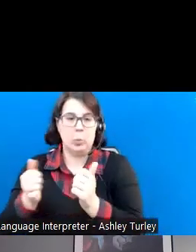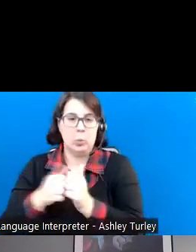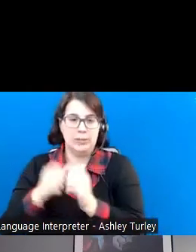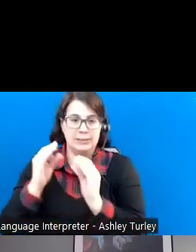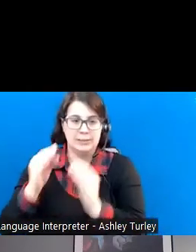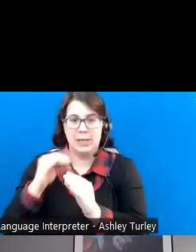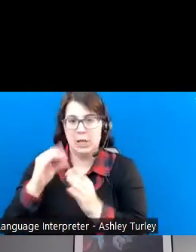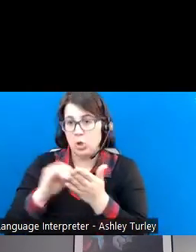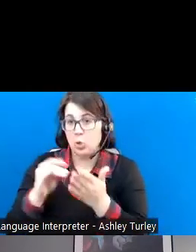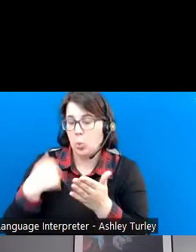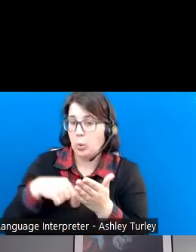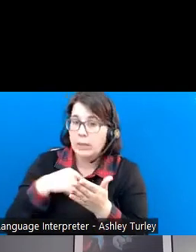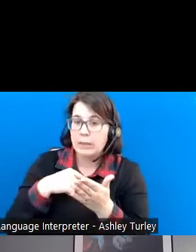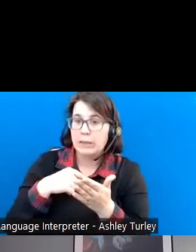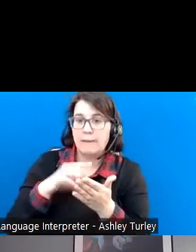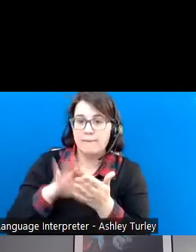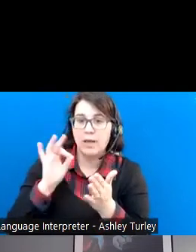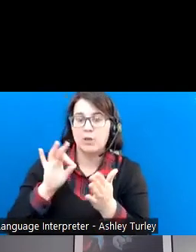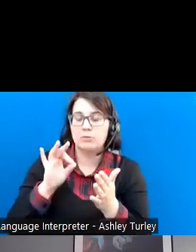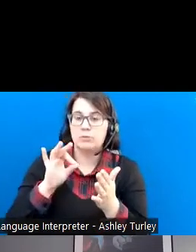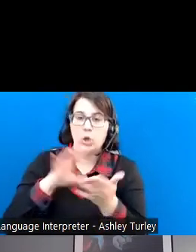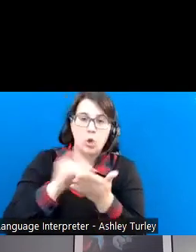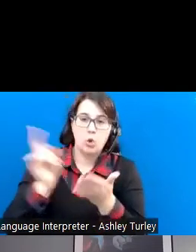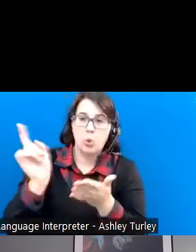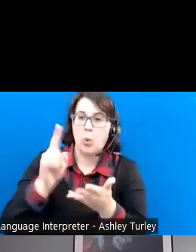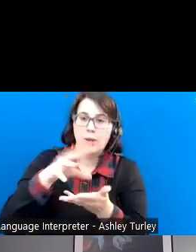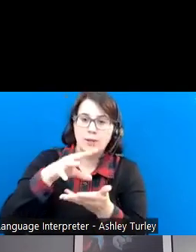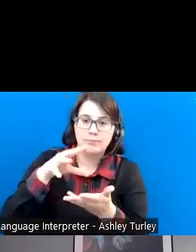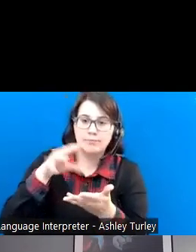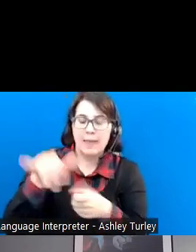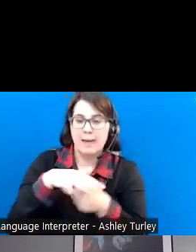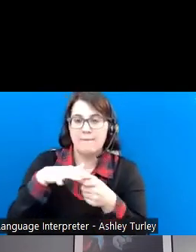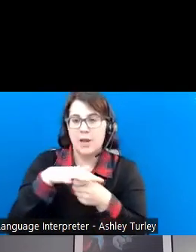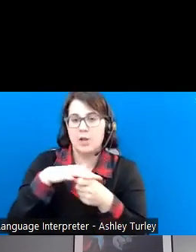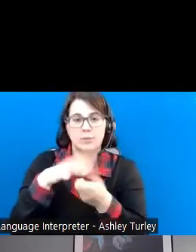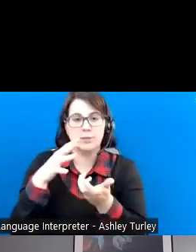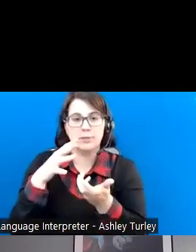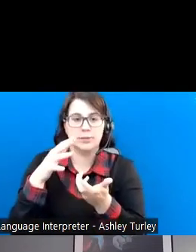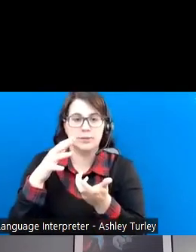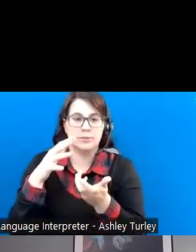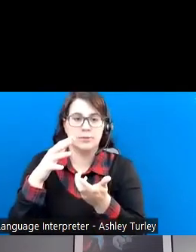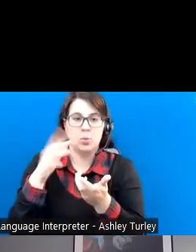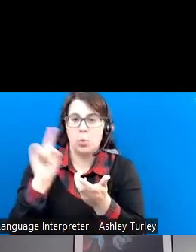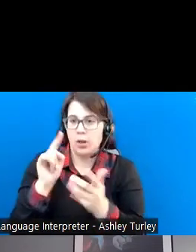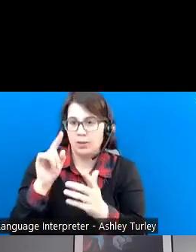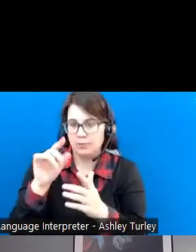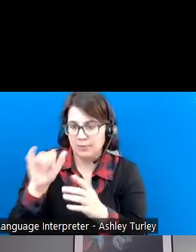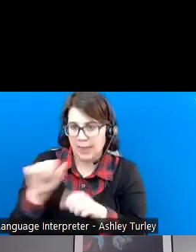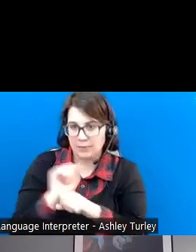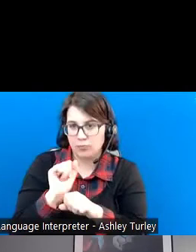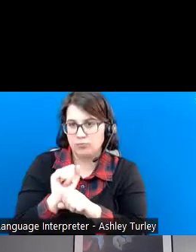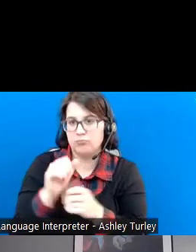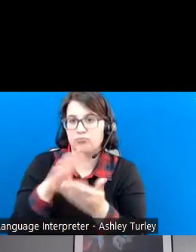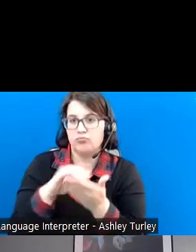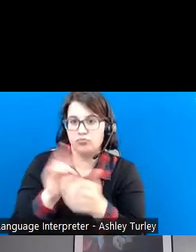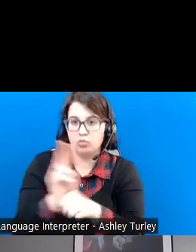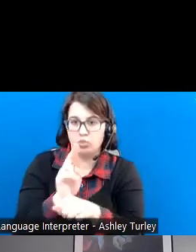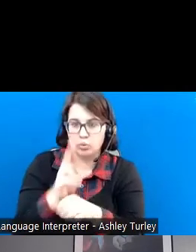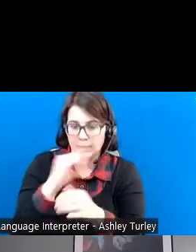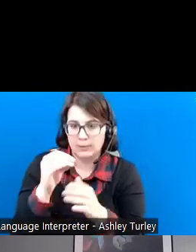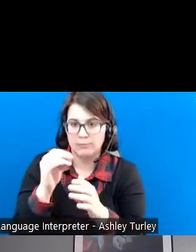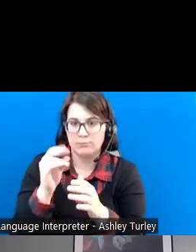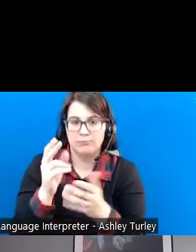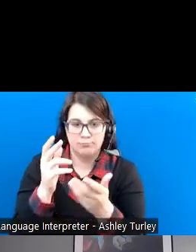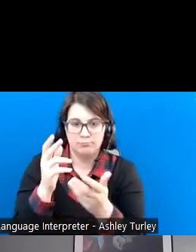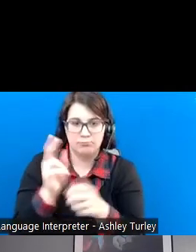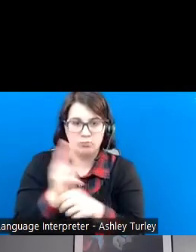is to learn is in the environments where targeted skills will be utilized. And I think we've seen this in research, too, and we're looking at the education where kids in schools,